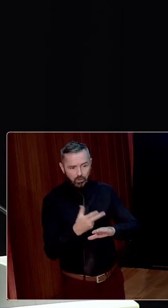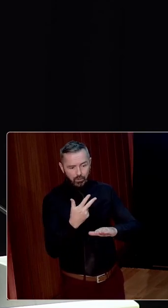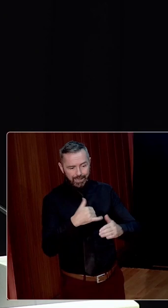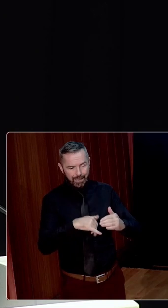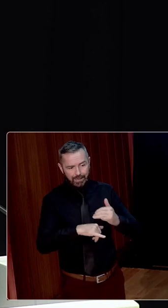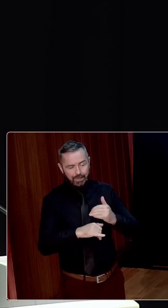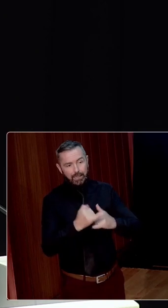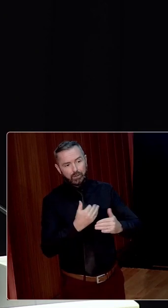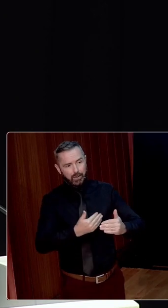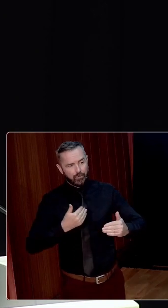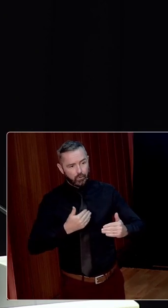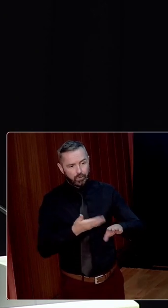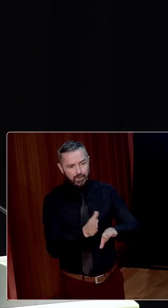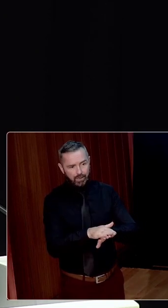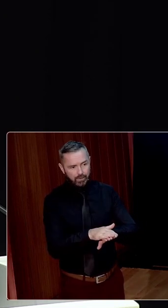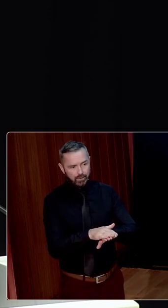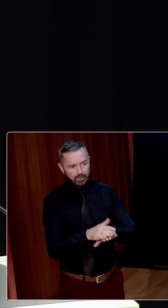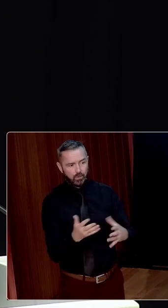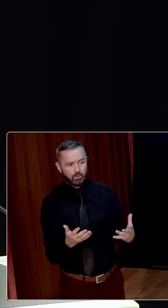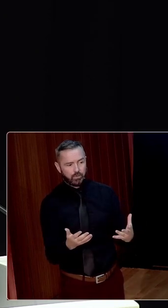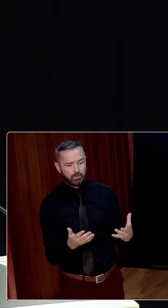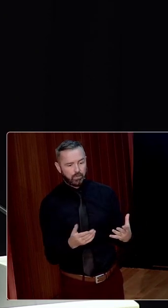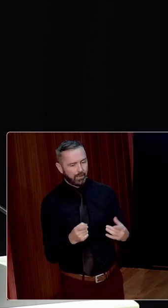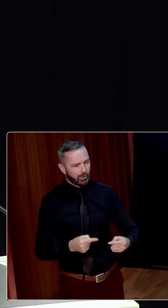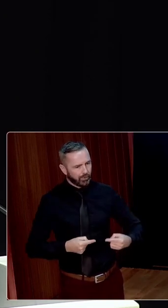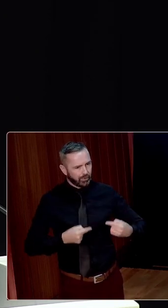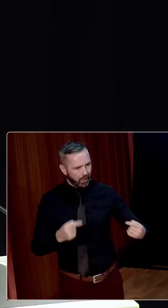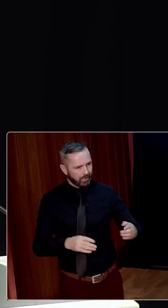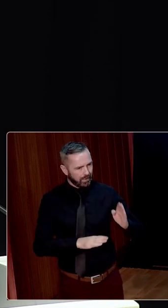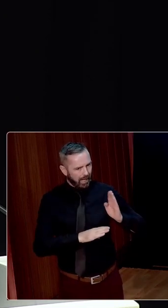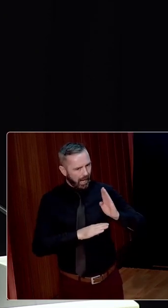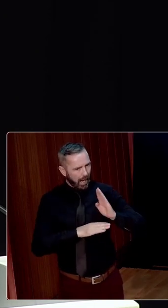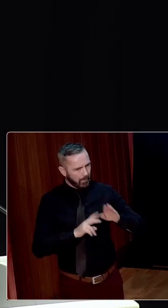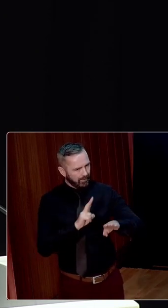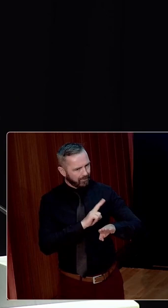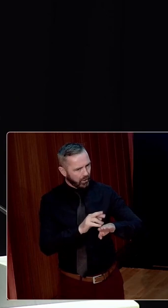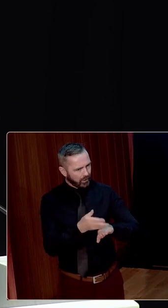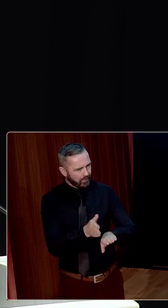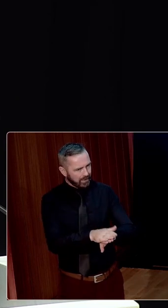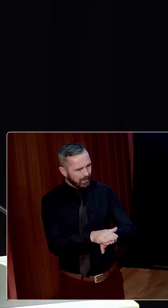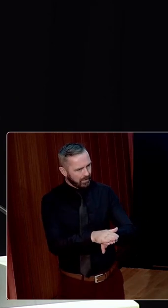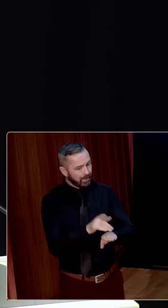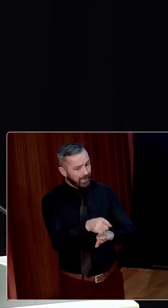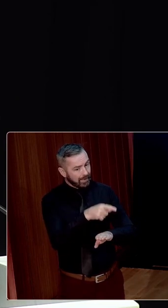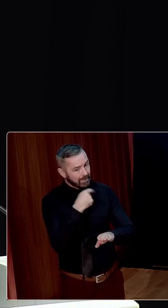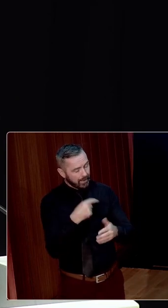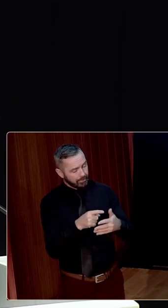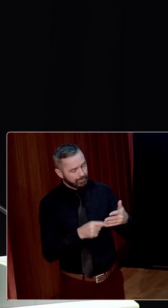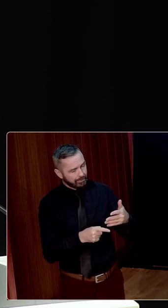preceding his death. Thus, implicitly challenging the army's version of his death, which was the following.